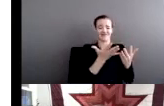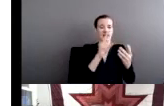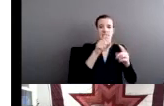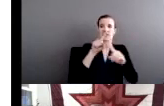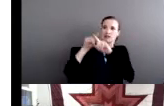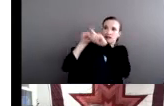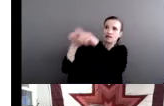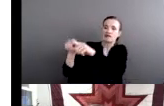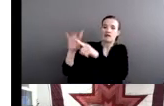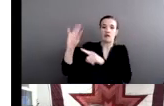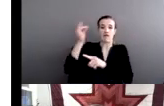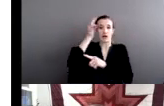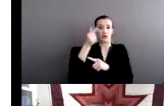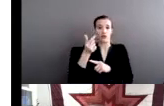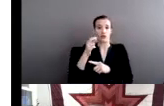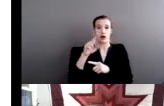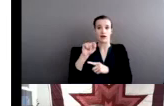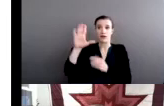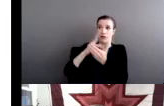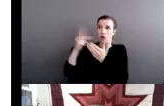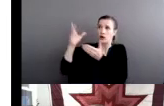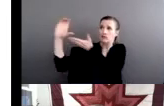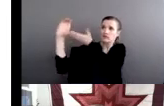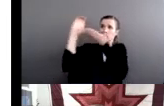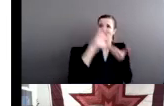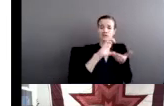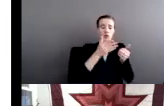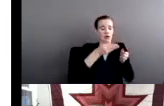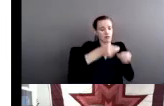to sustain their criminal justice system.